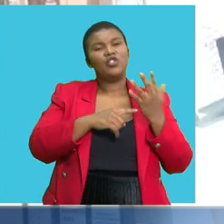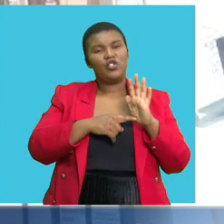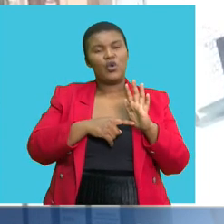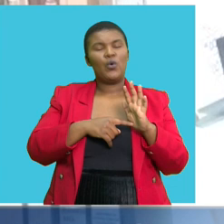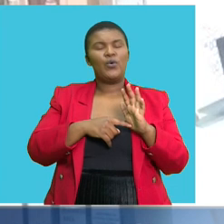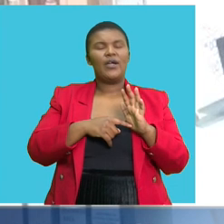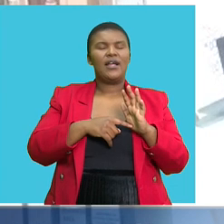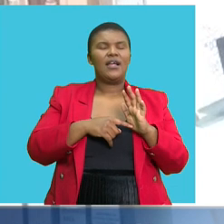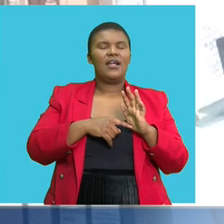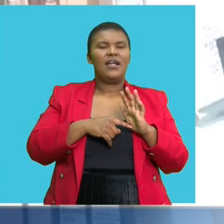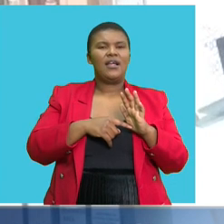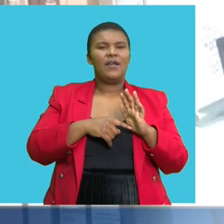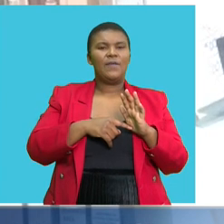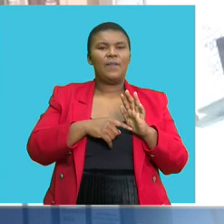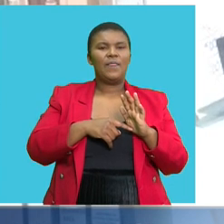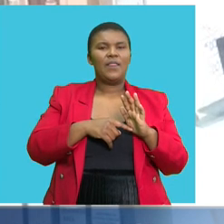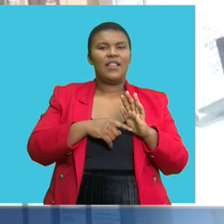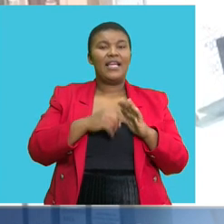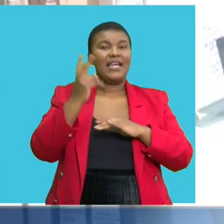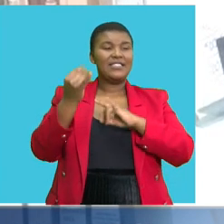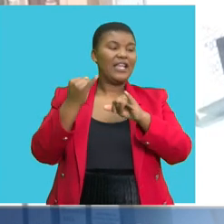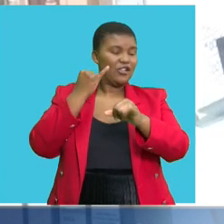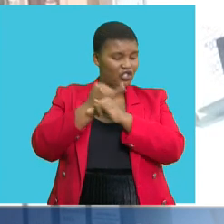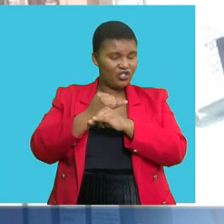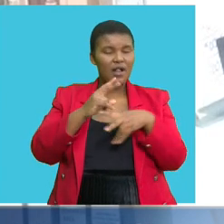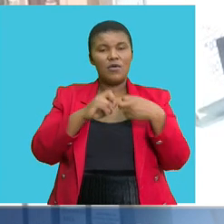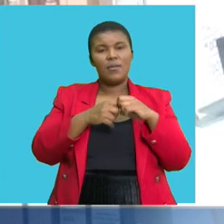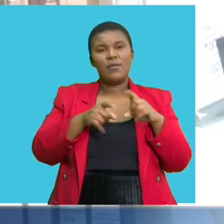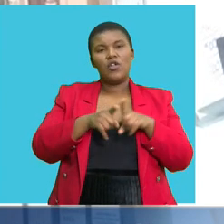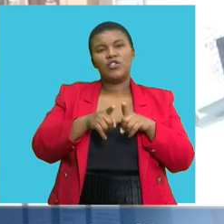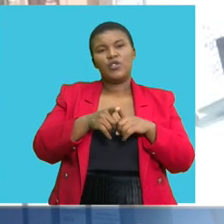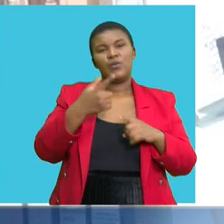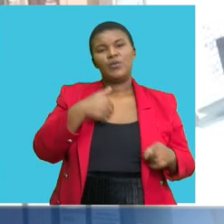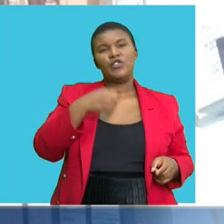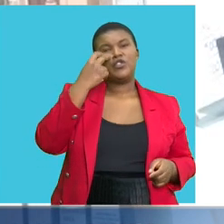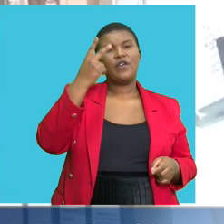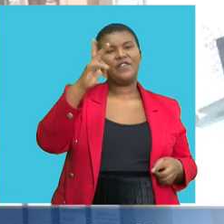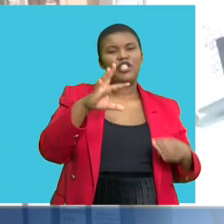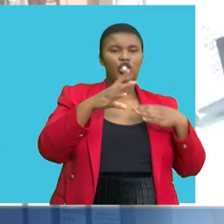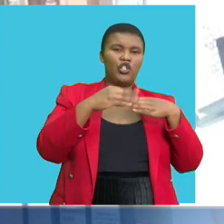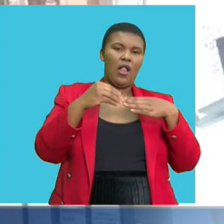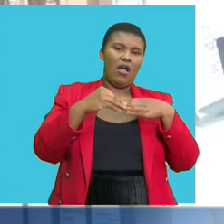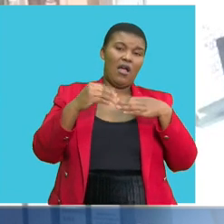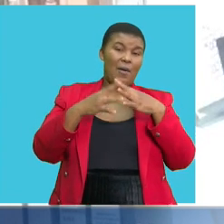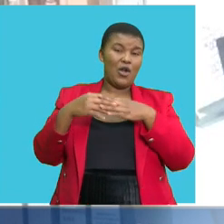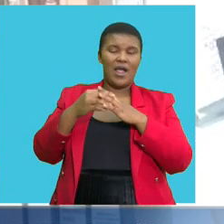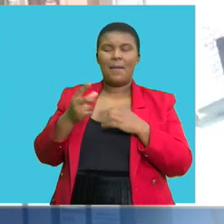a matter of local factors, but certainly international factors as well. We've seen the dollar slightly strong